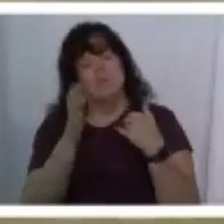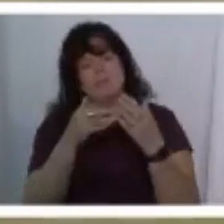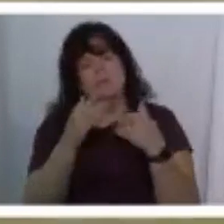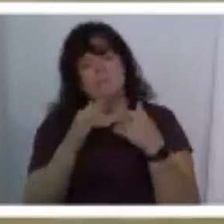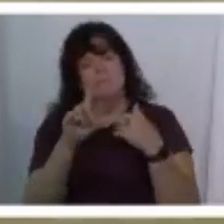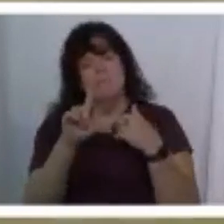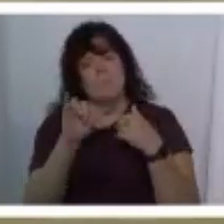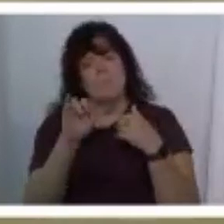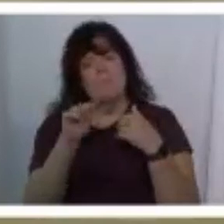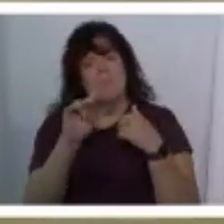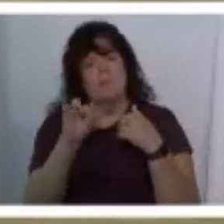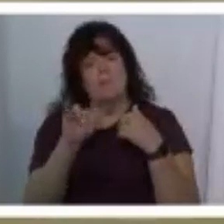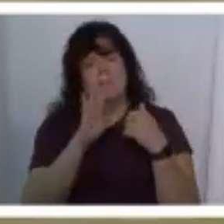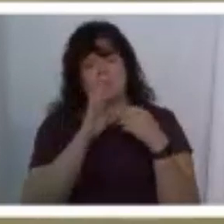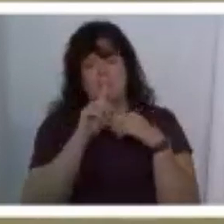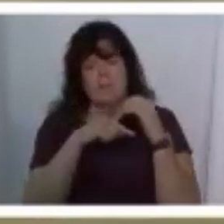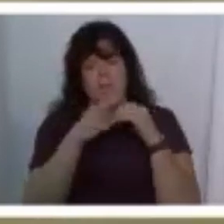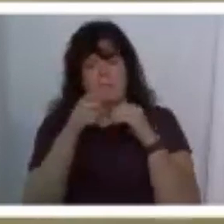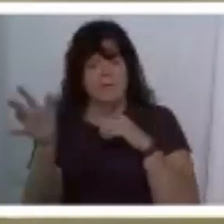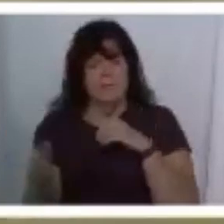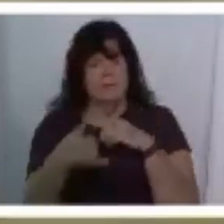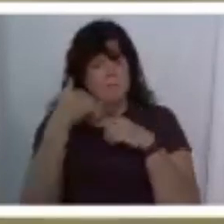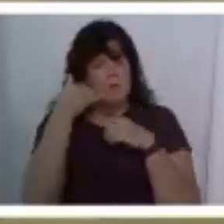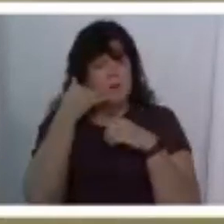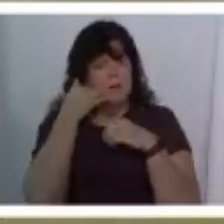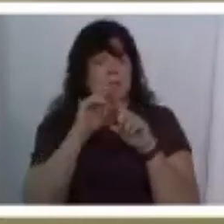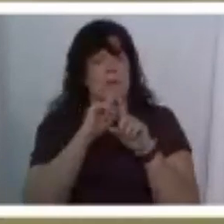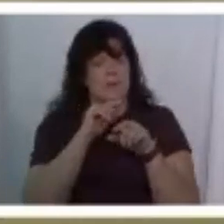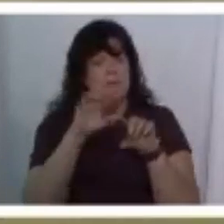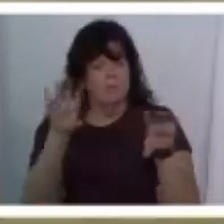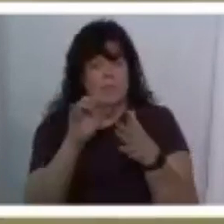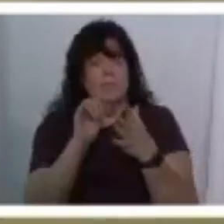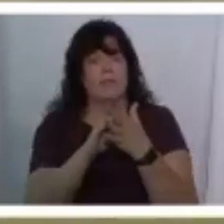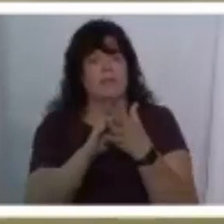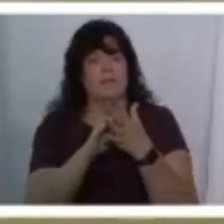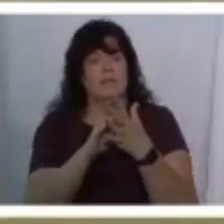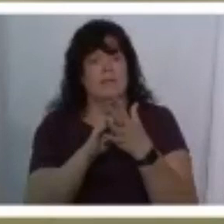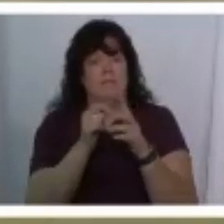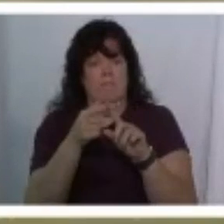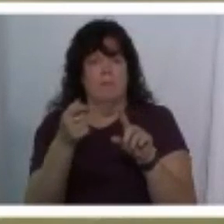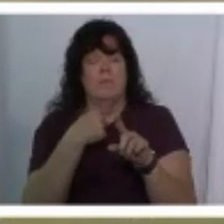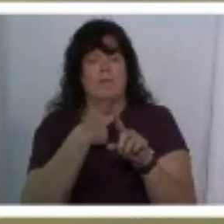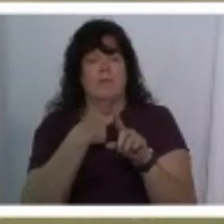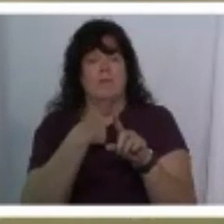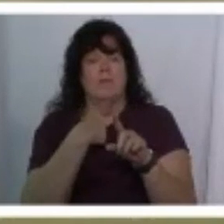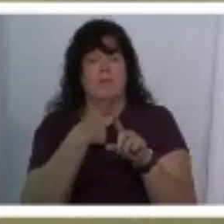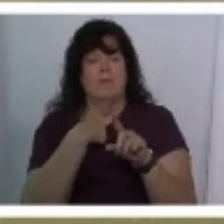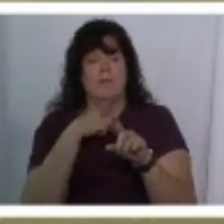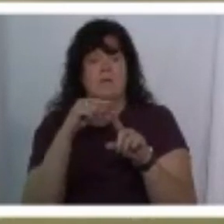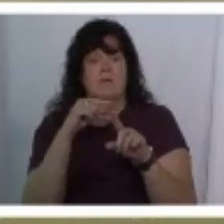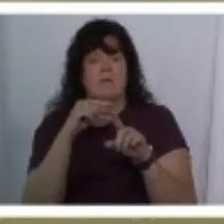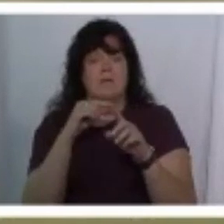lindy talks about we should be there you know pick up the phone call or she did she picked it up for me and um i joined on